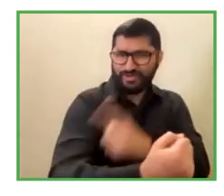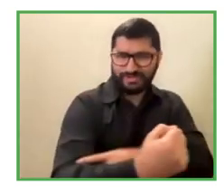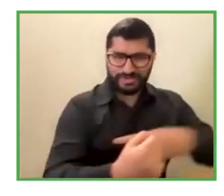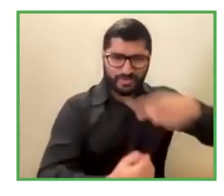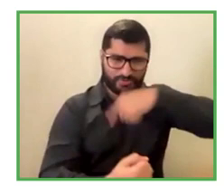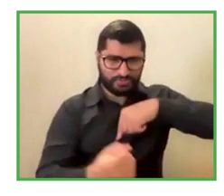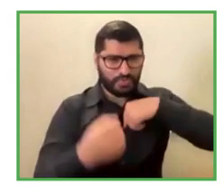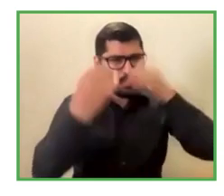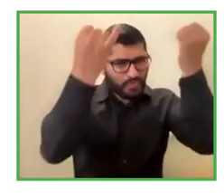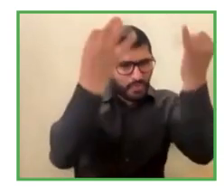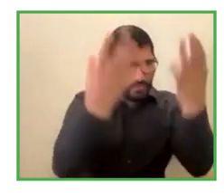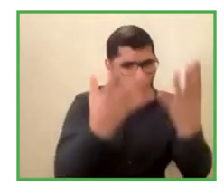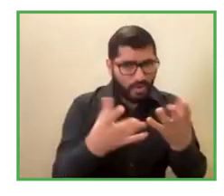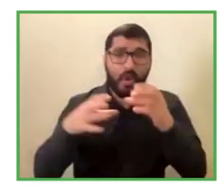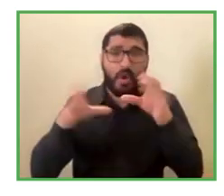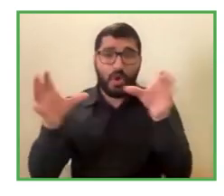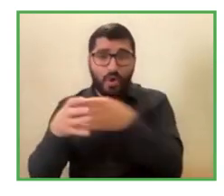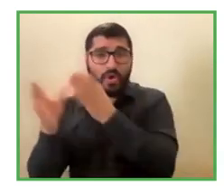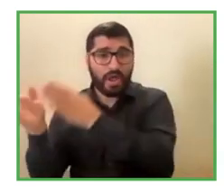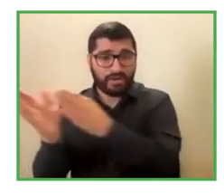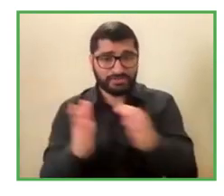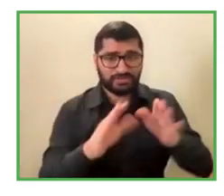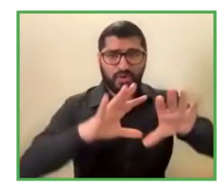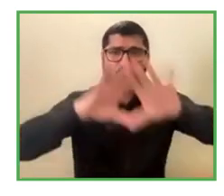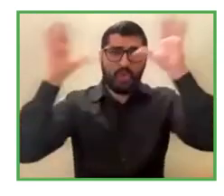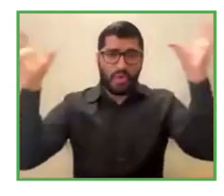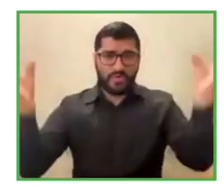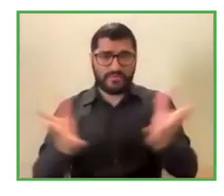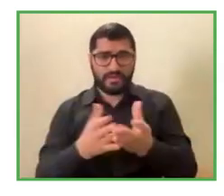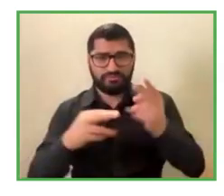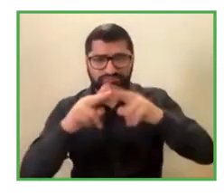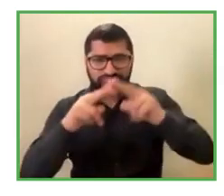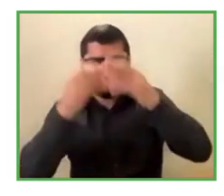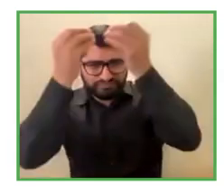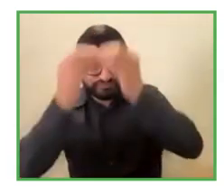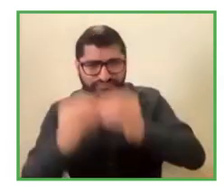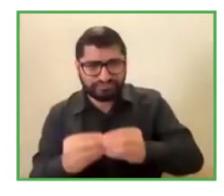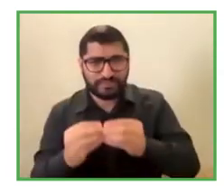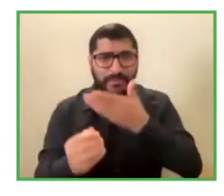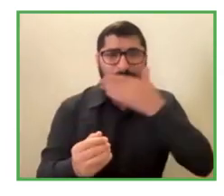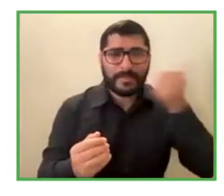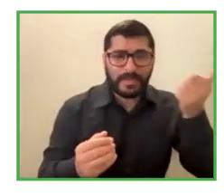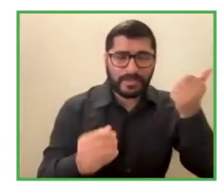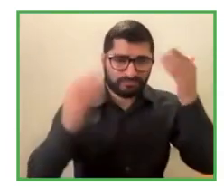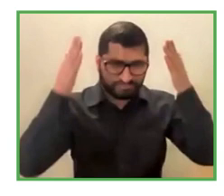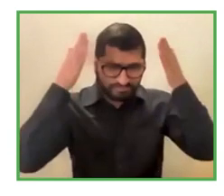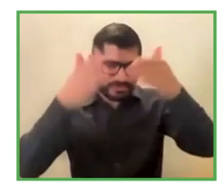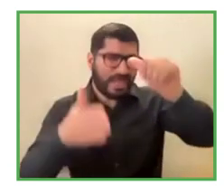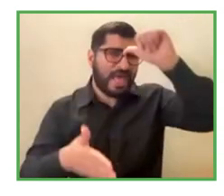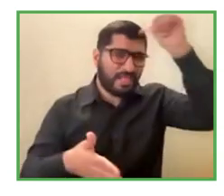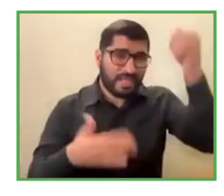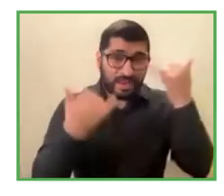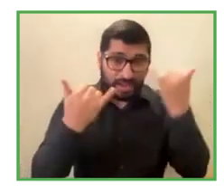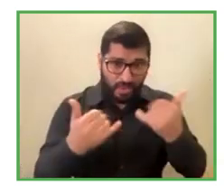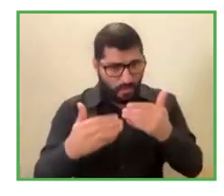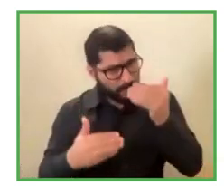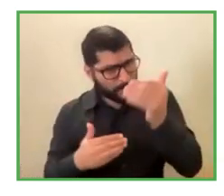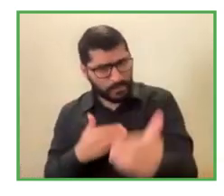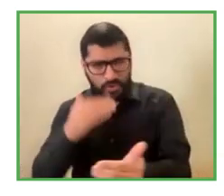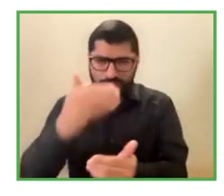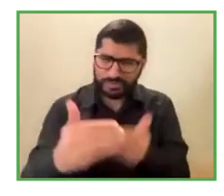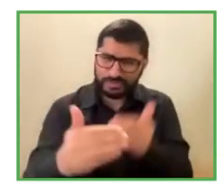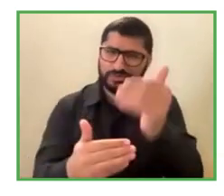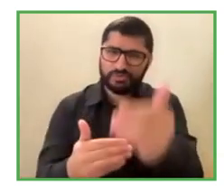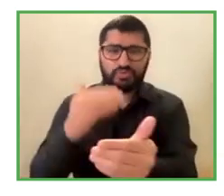India, but we are also now right now in the process of streamlining that work in the countries like UK and